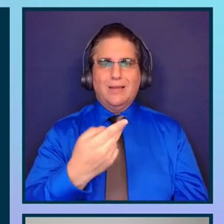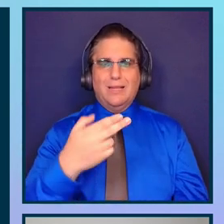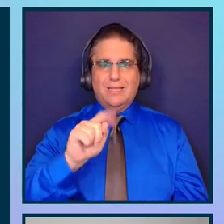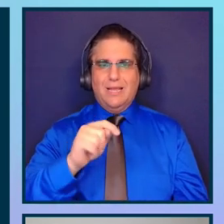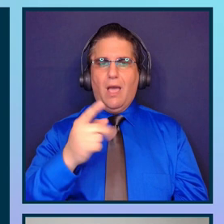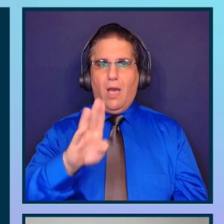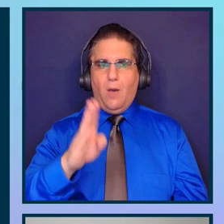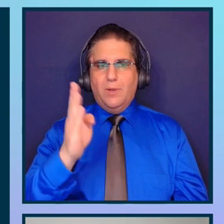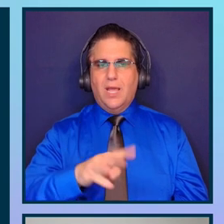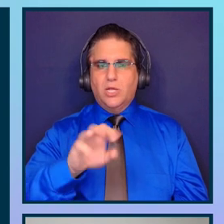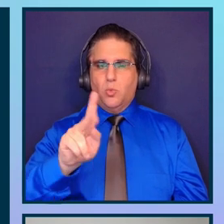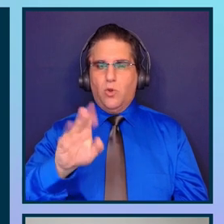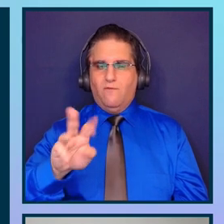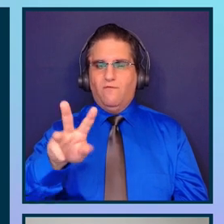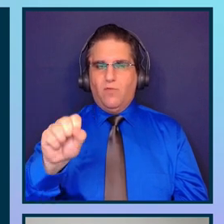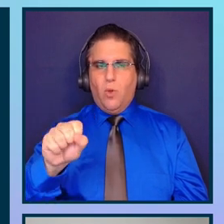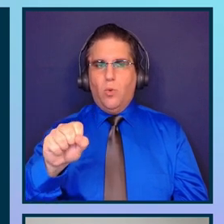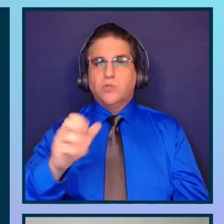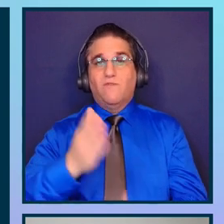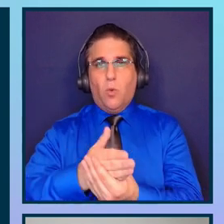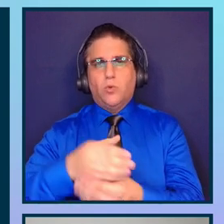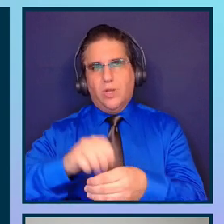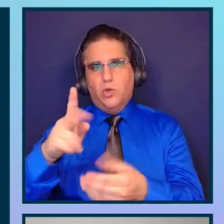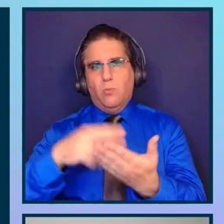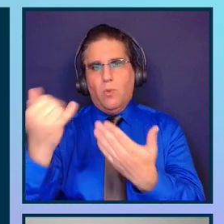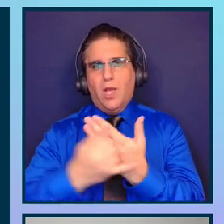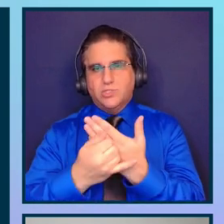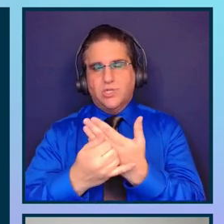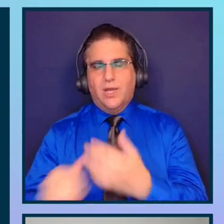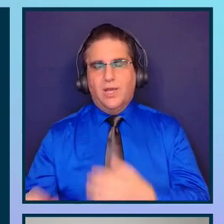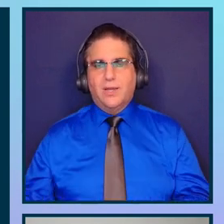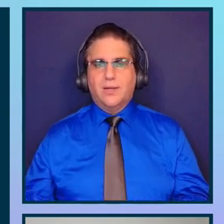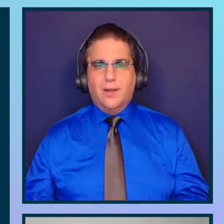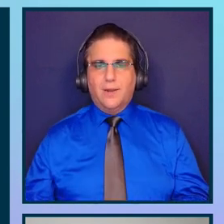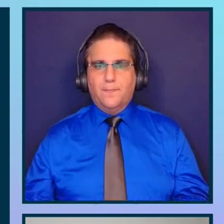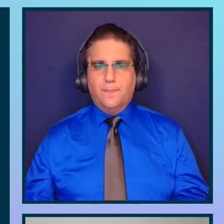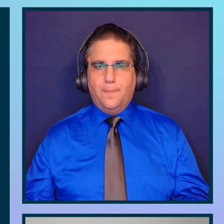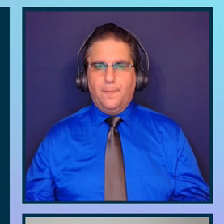inside your project. And to show you a how this works,